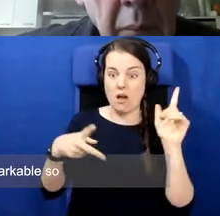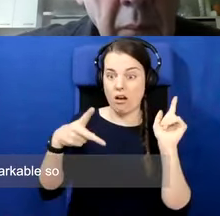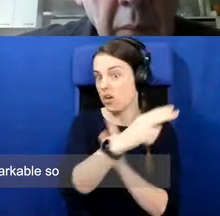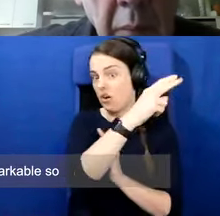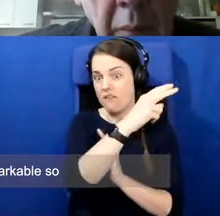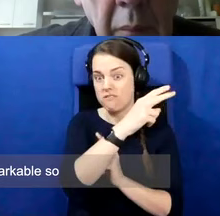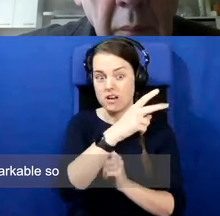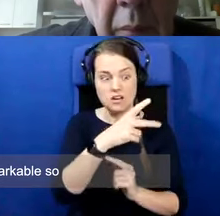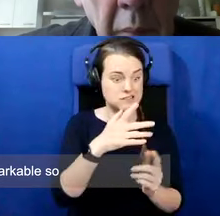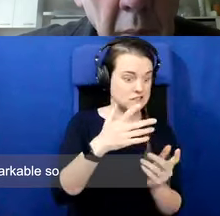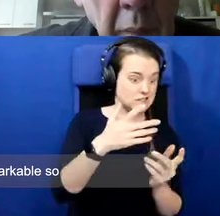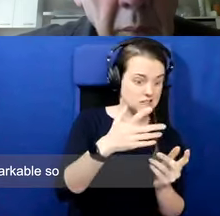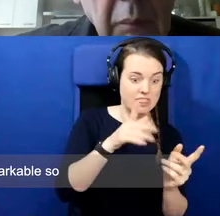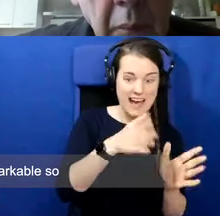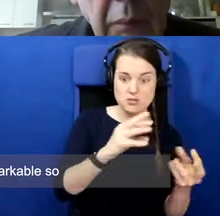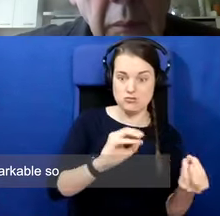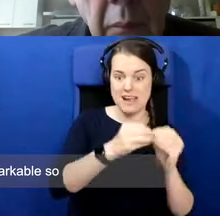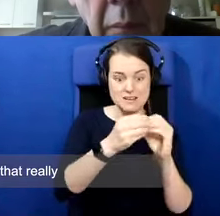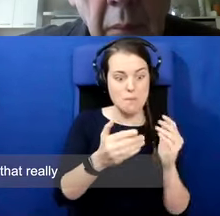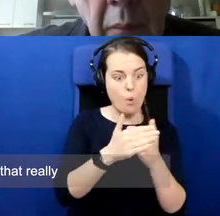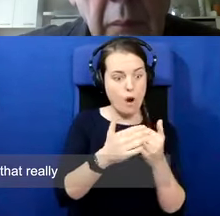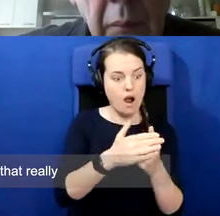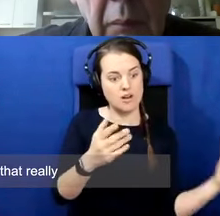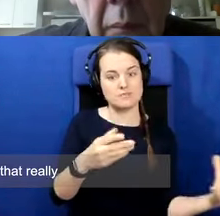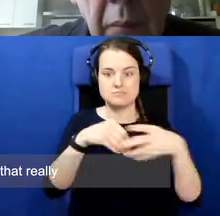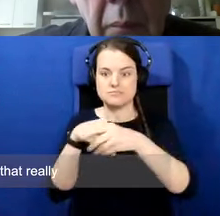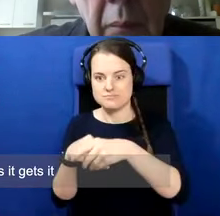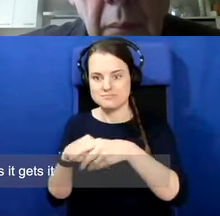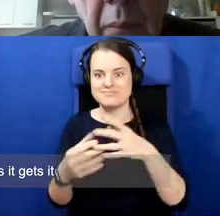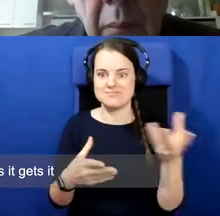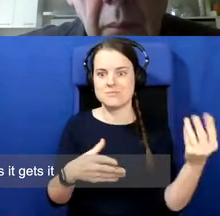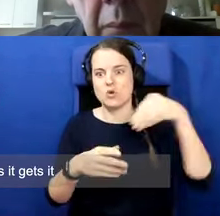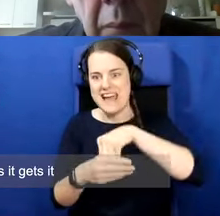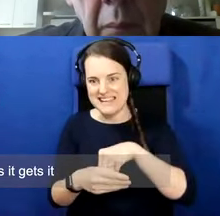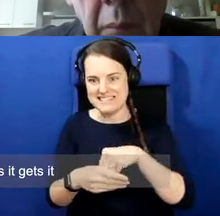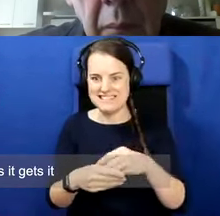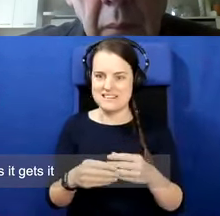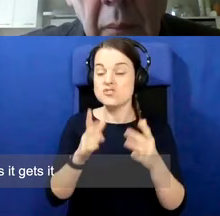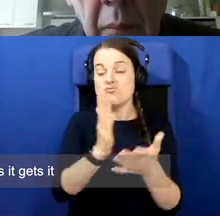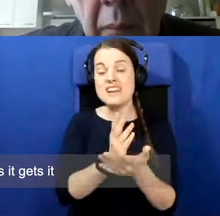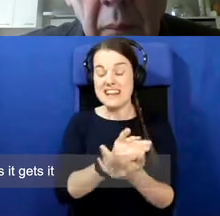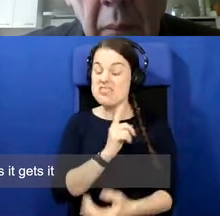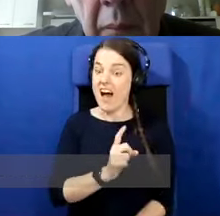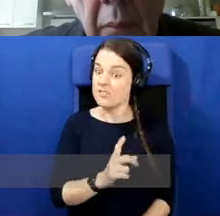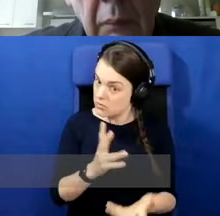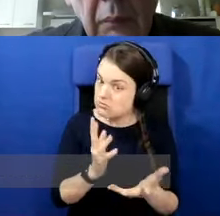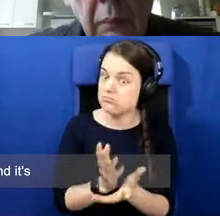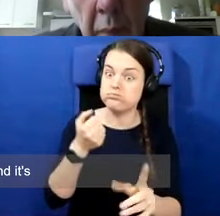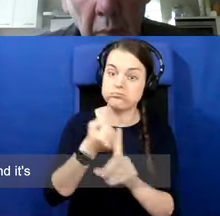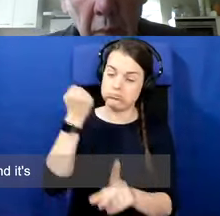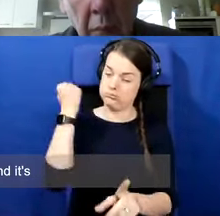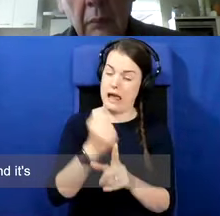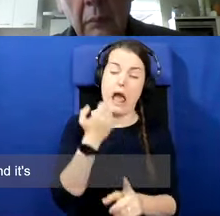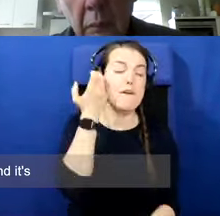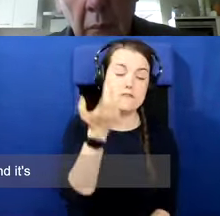1922 was remarkable. So these are the kinds of things that really impact on, on everyday lives. gets it beyond the politicians.